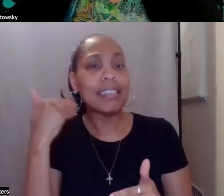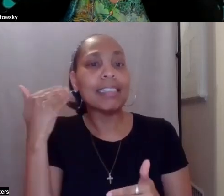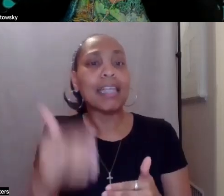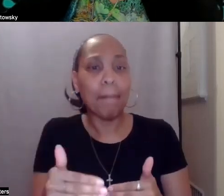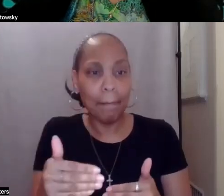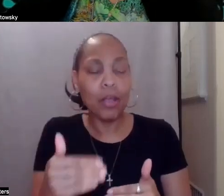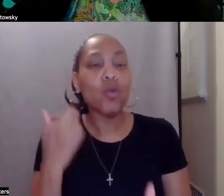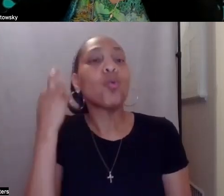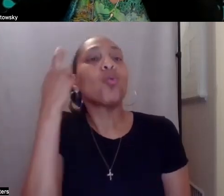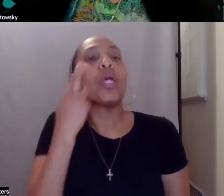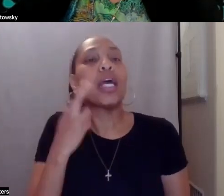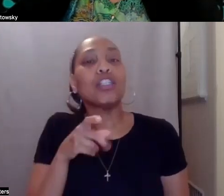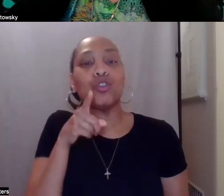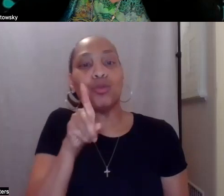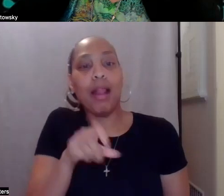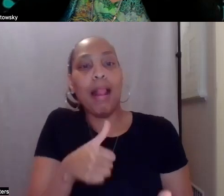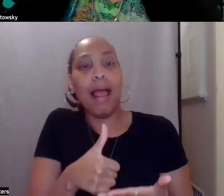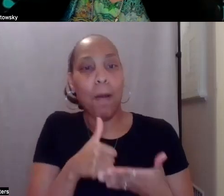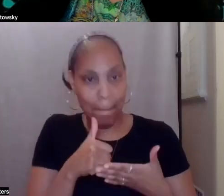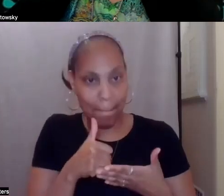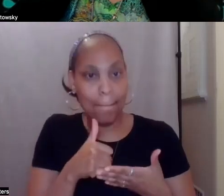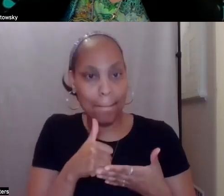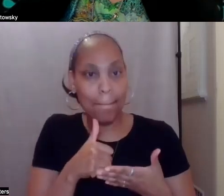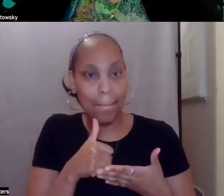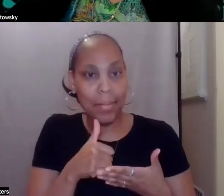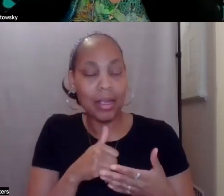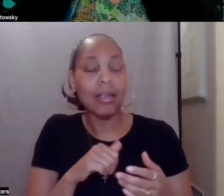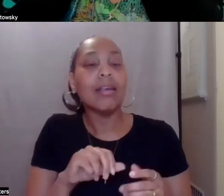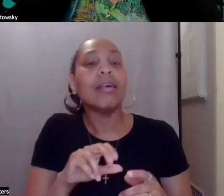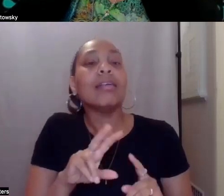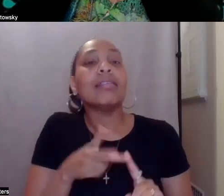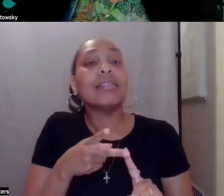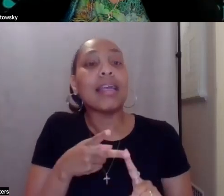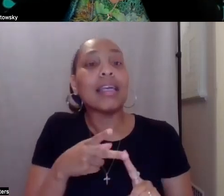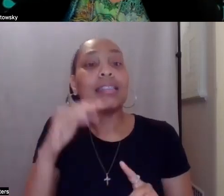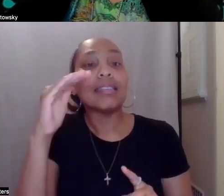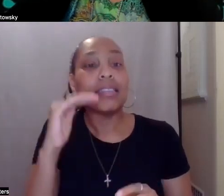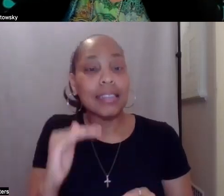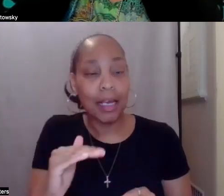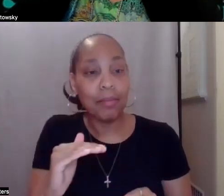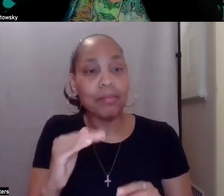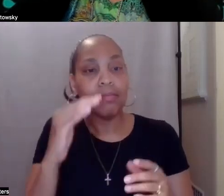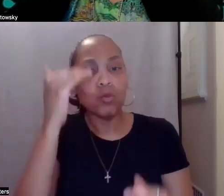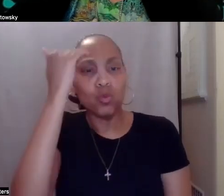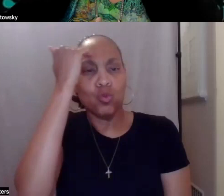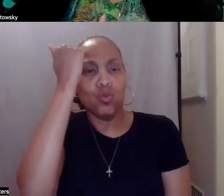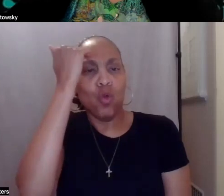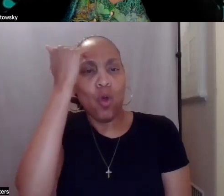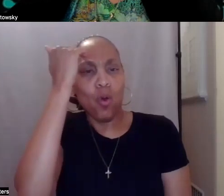need help. The second step is being informed and making sure that you